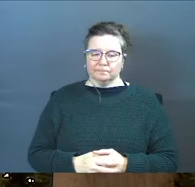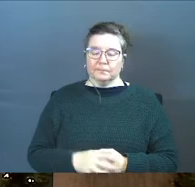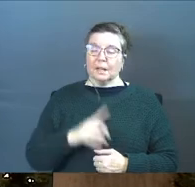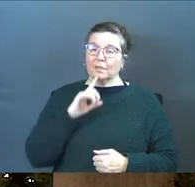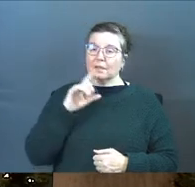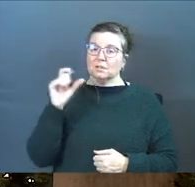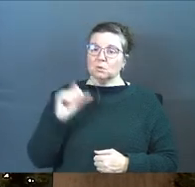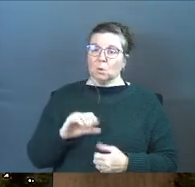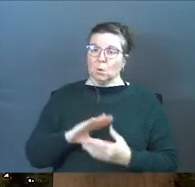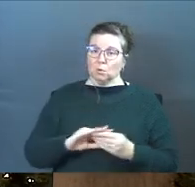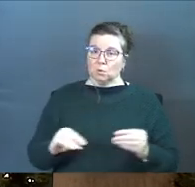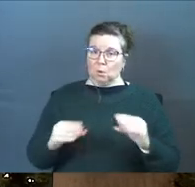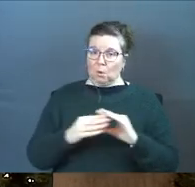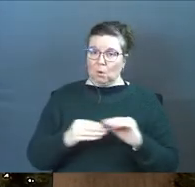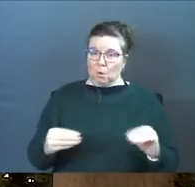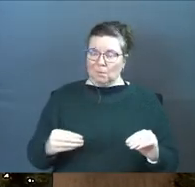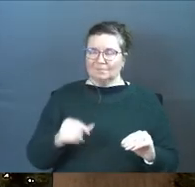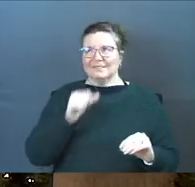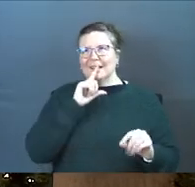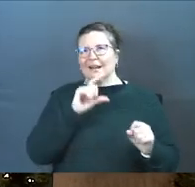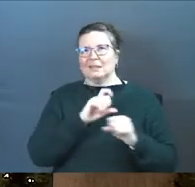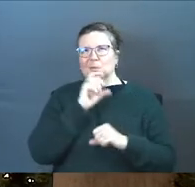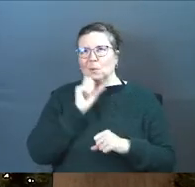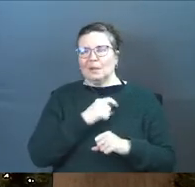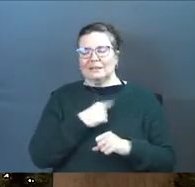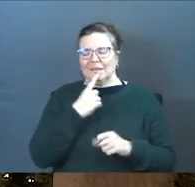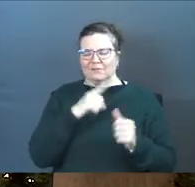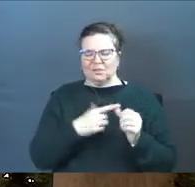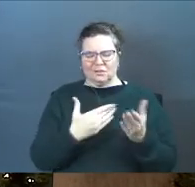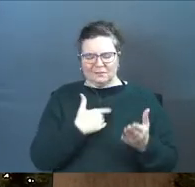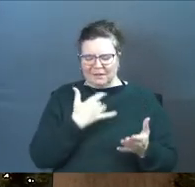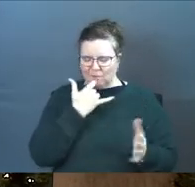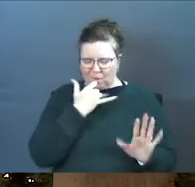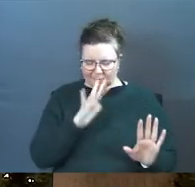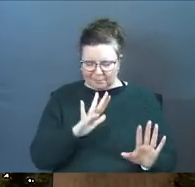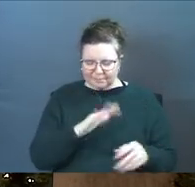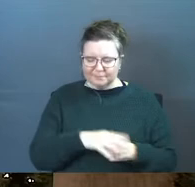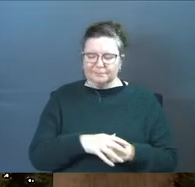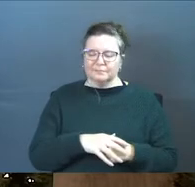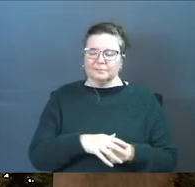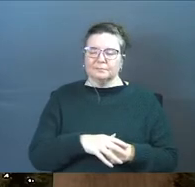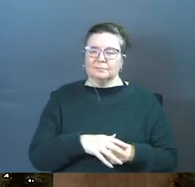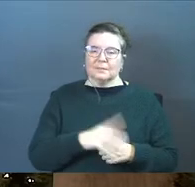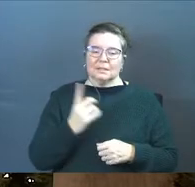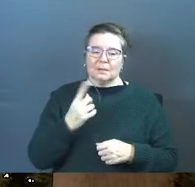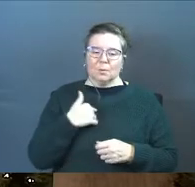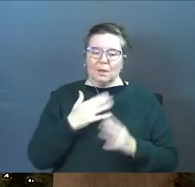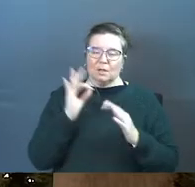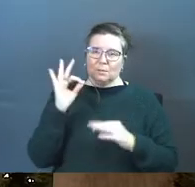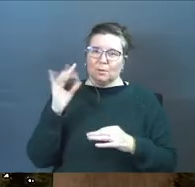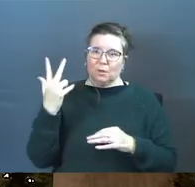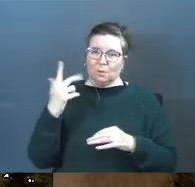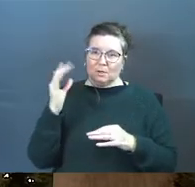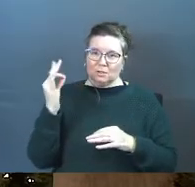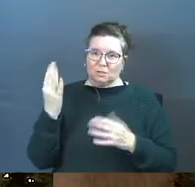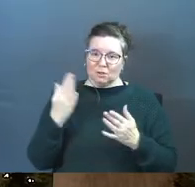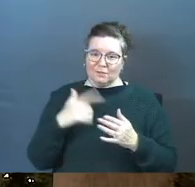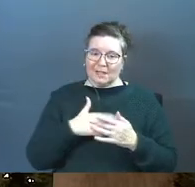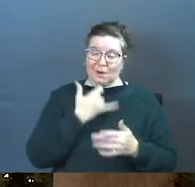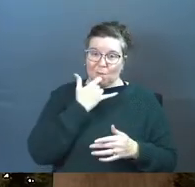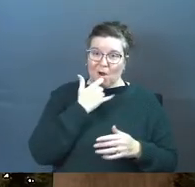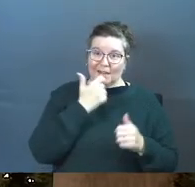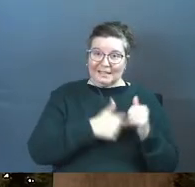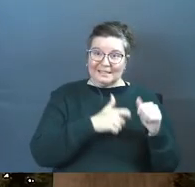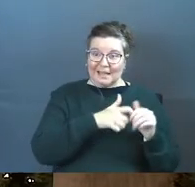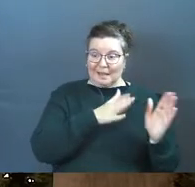So there's this old story. It's not actually old. I said that first service too. I got it wrong. You know, sometimes when you preach three services you get it wrong